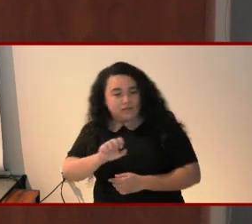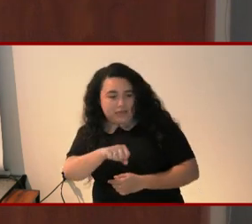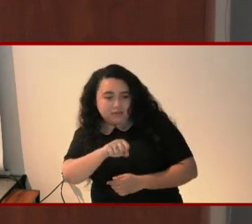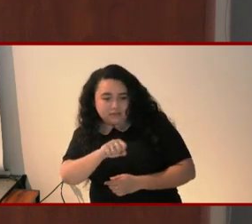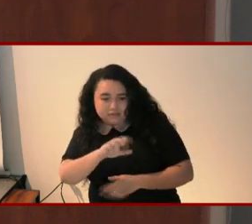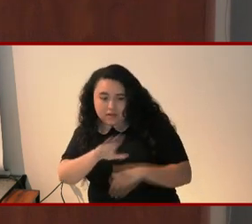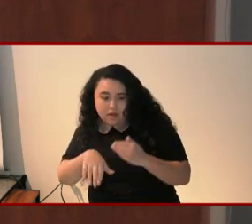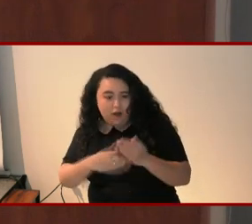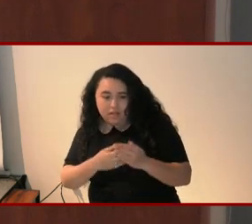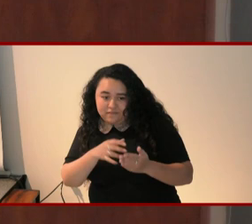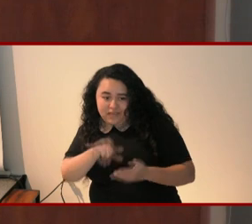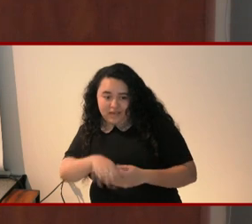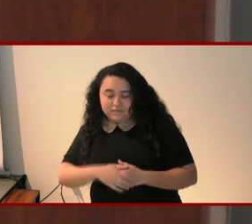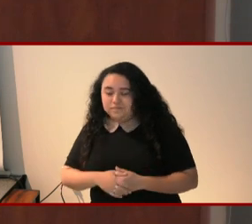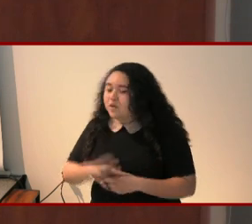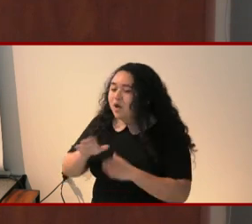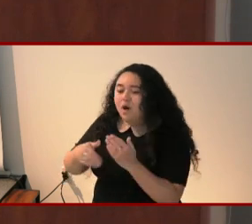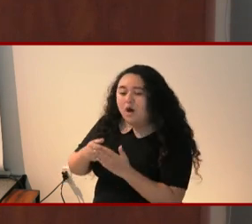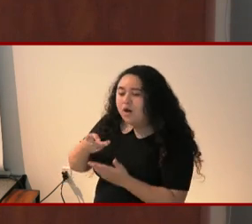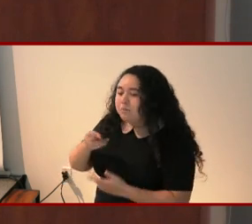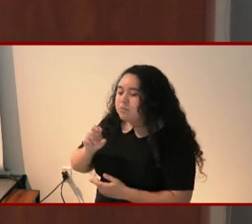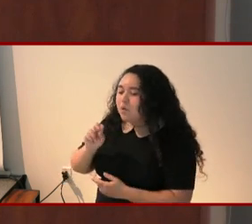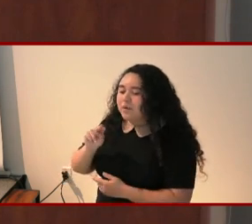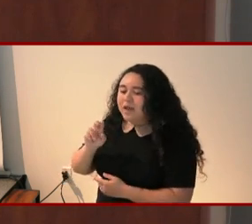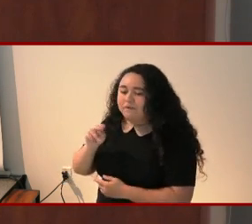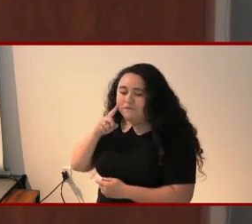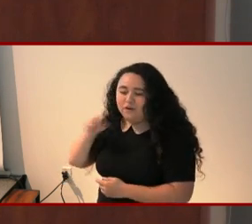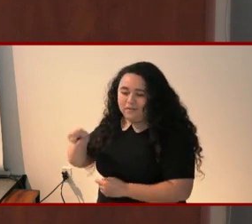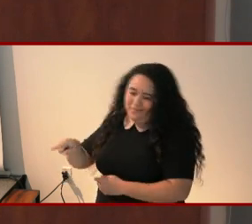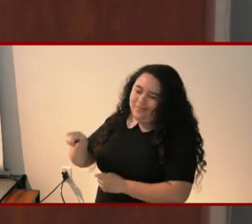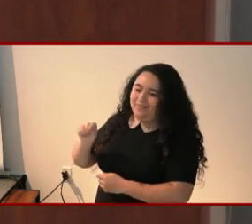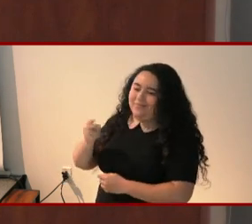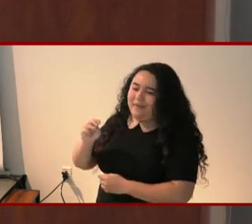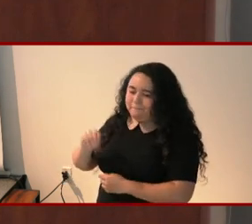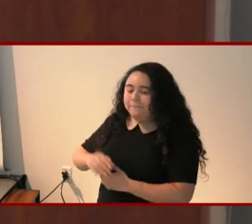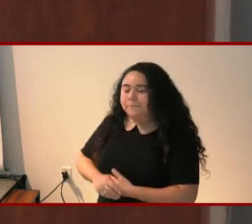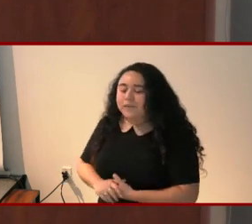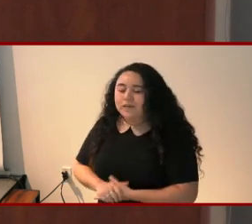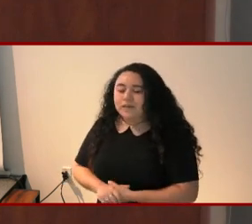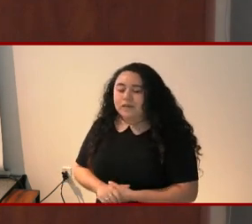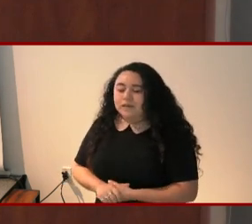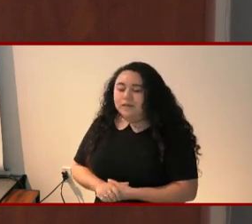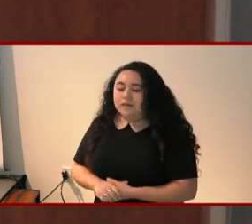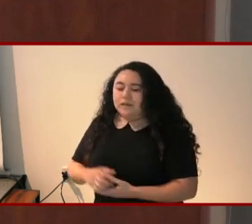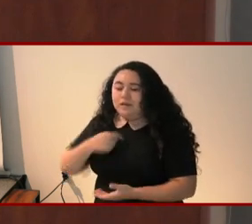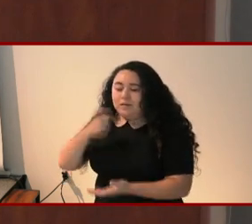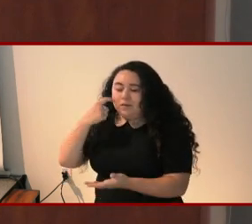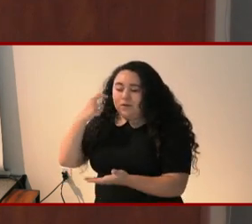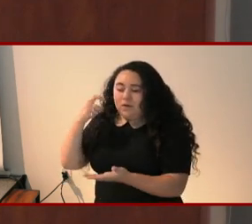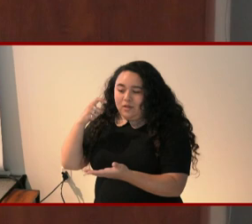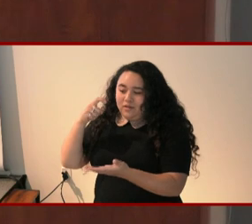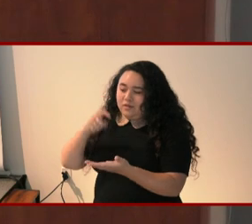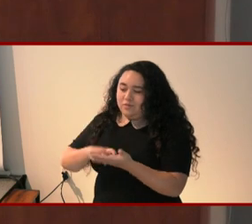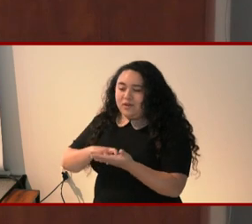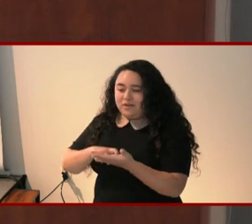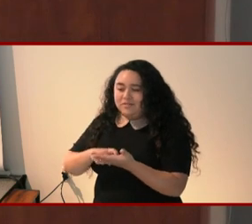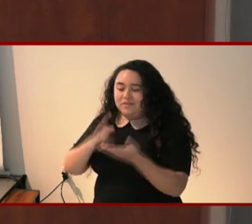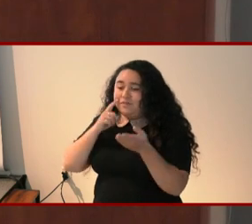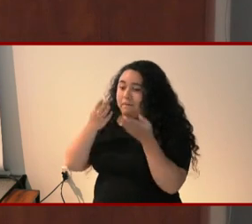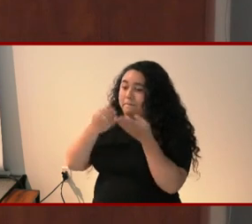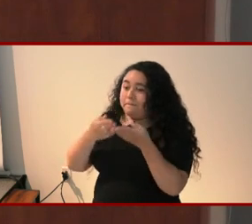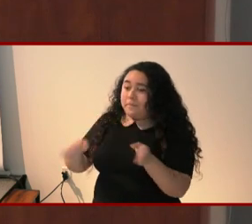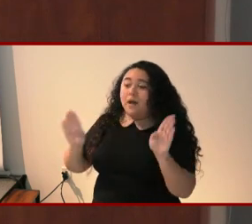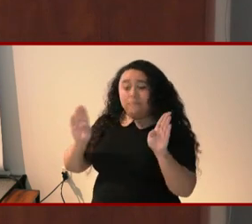All the pronouns. And I want to recognize that the public-facing interventions